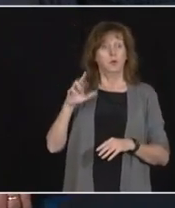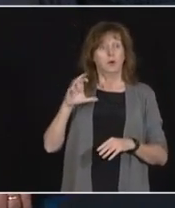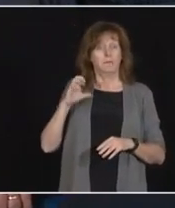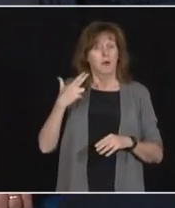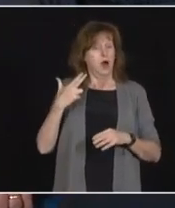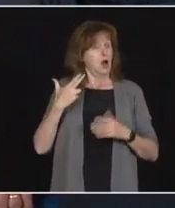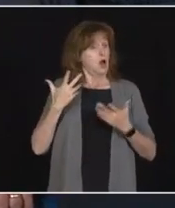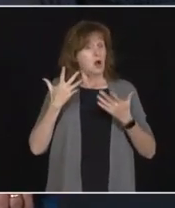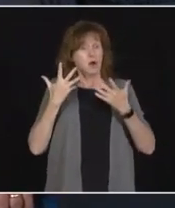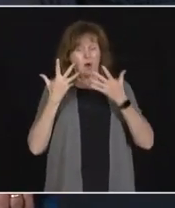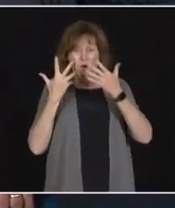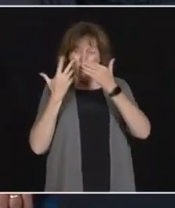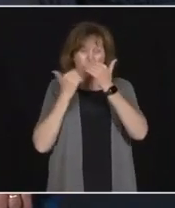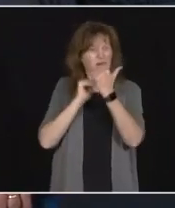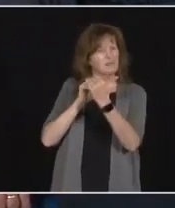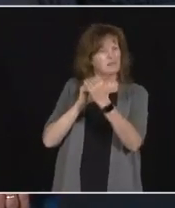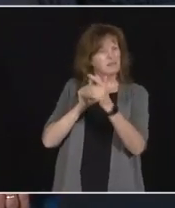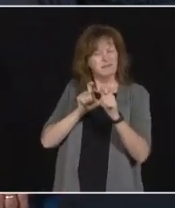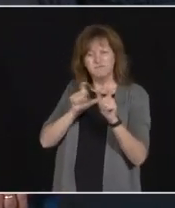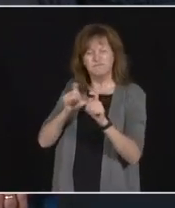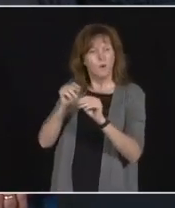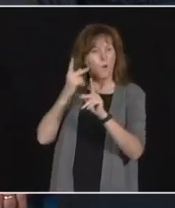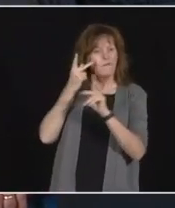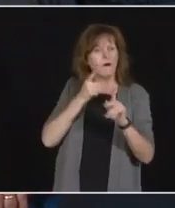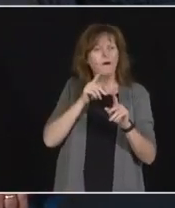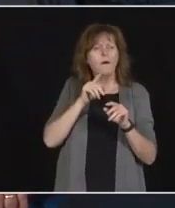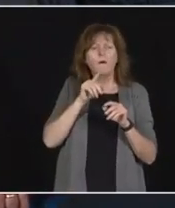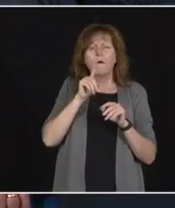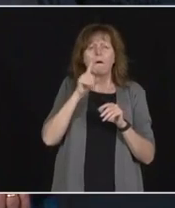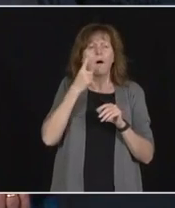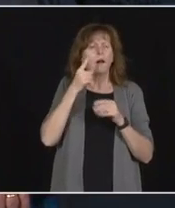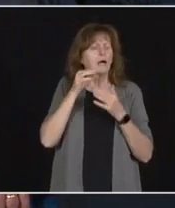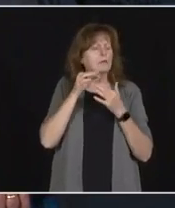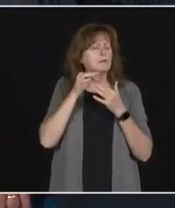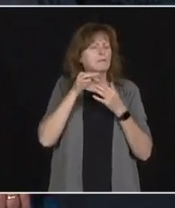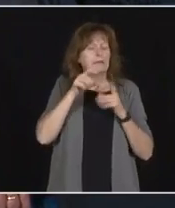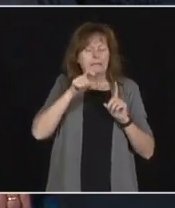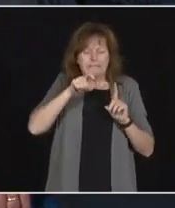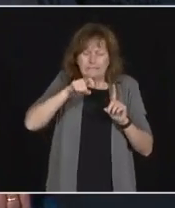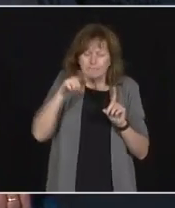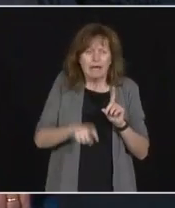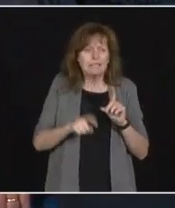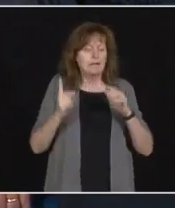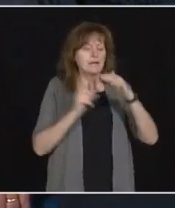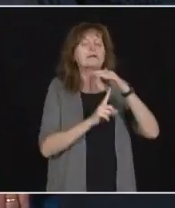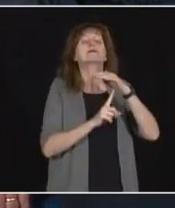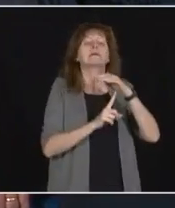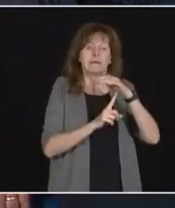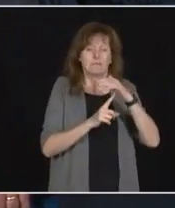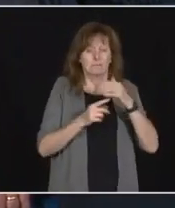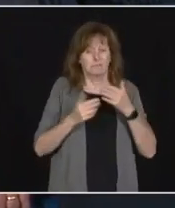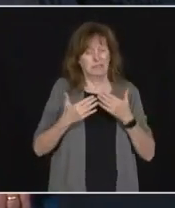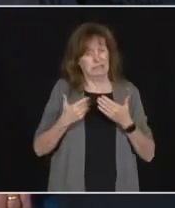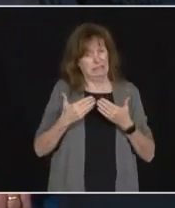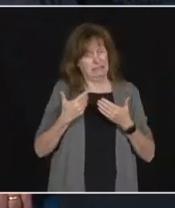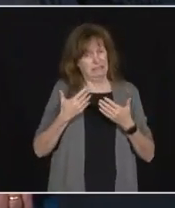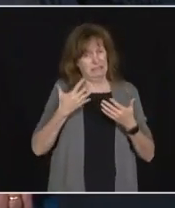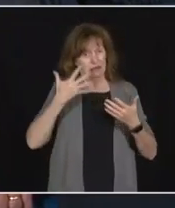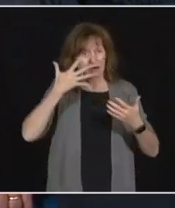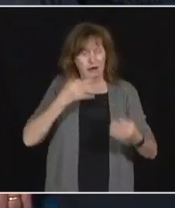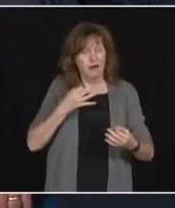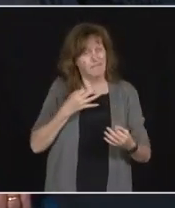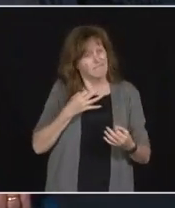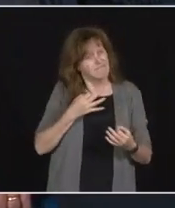homes to essential visitors only. That decision was not made lightly. That not going And I know how much it has